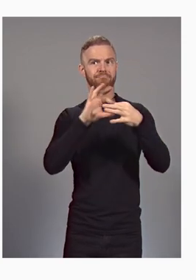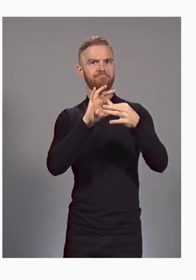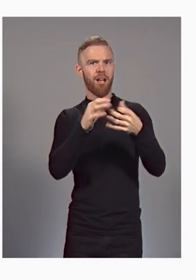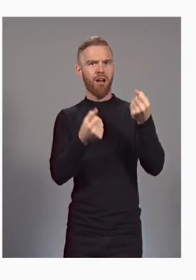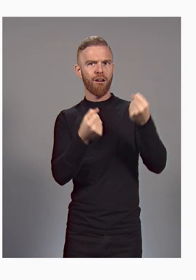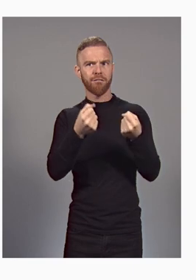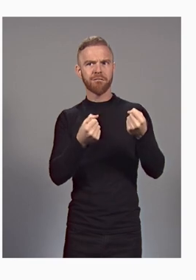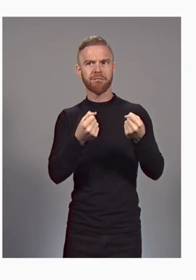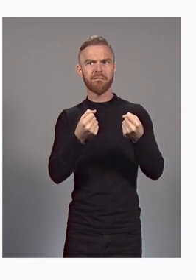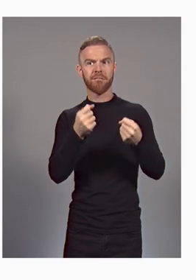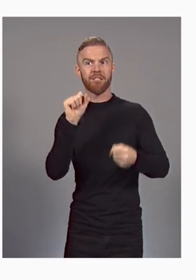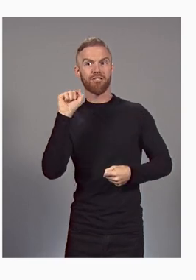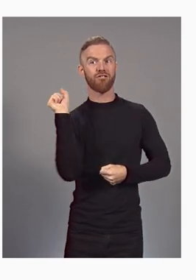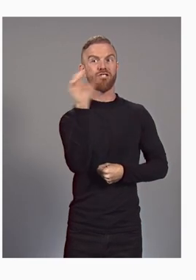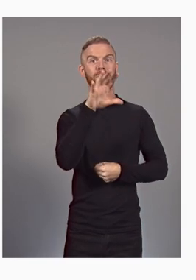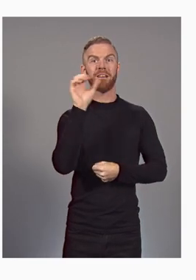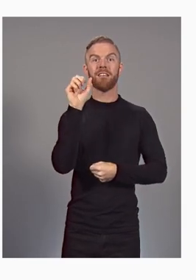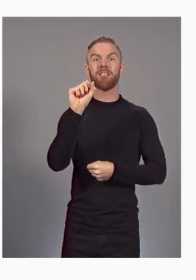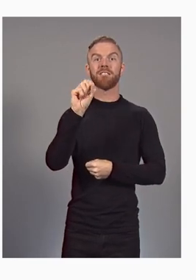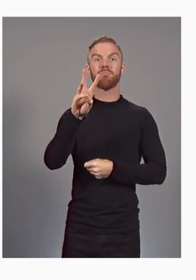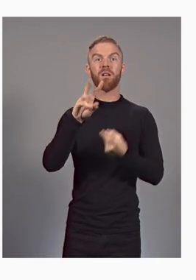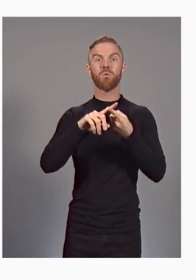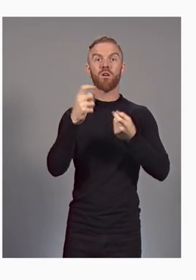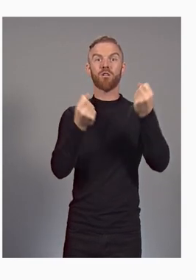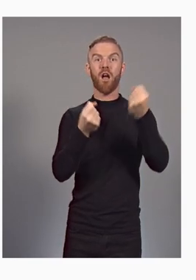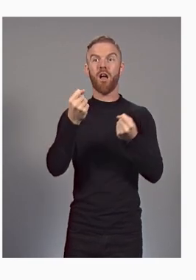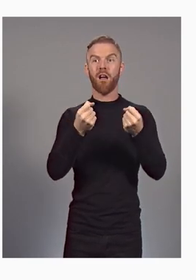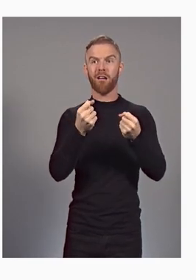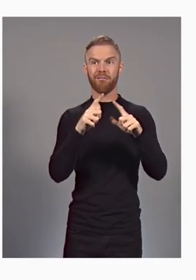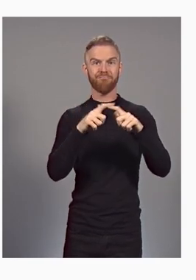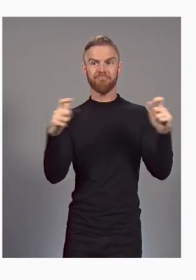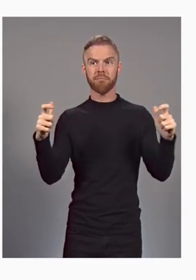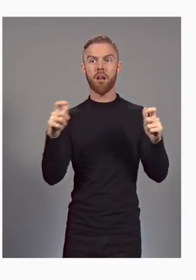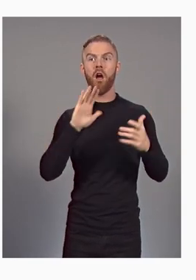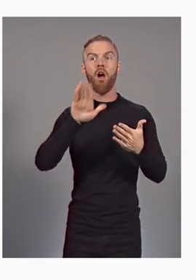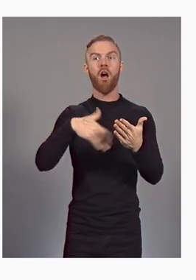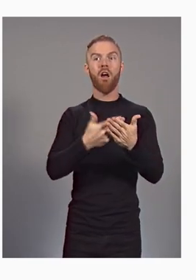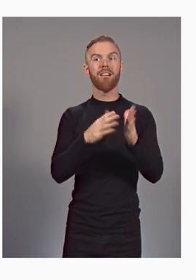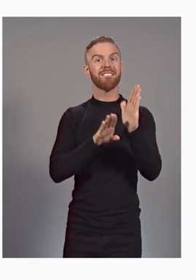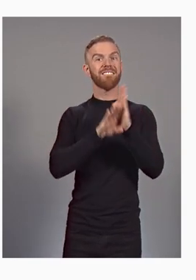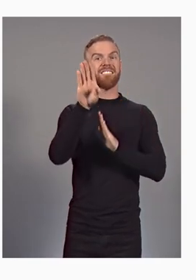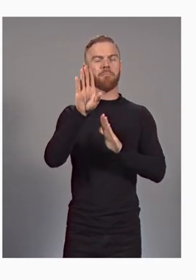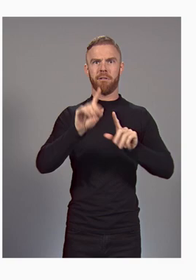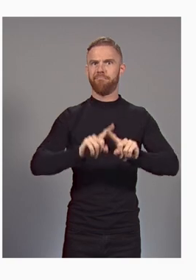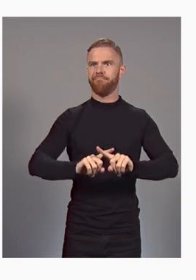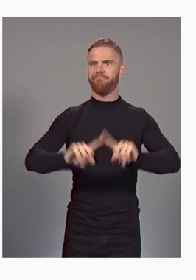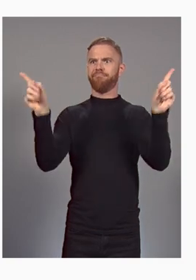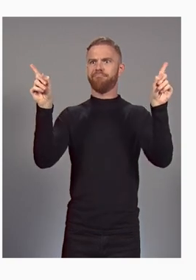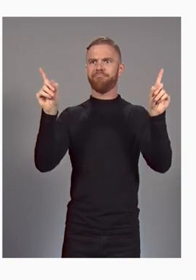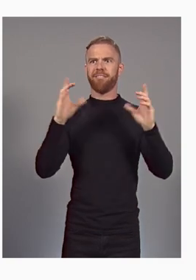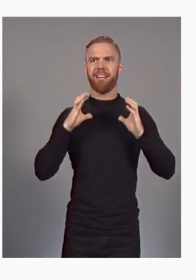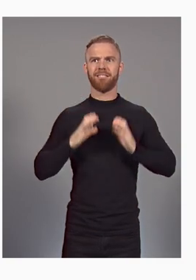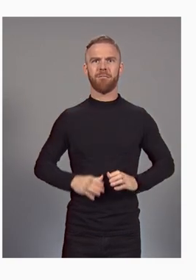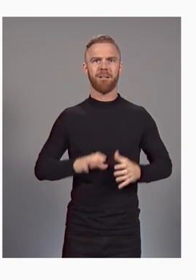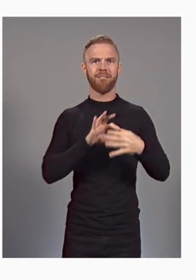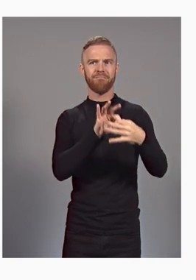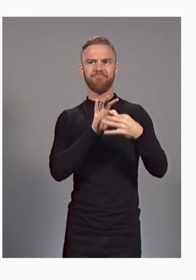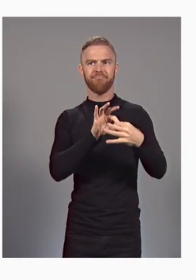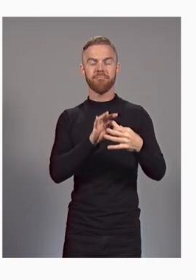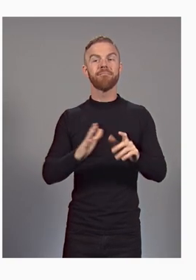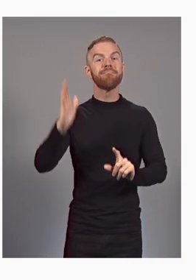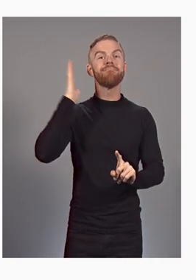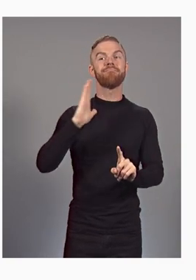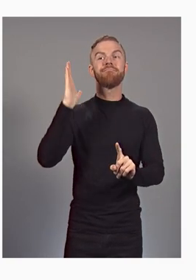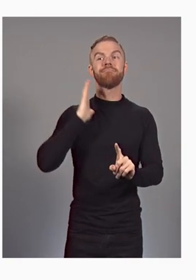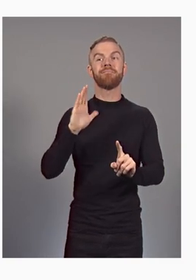allows us to deliver and develop a customer relationship in ways we've never been able to do in 119 years. So this is